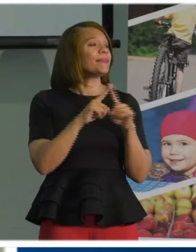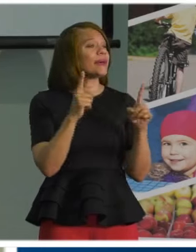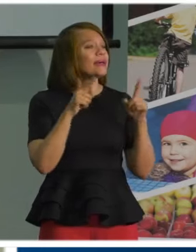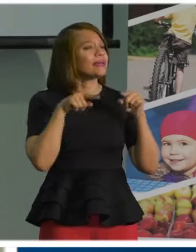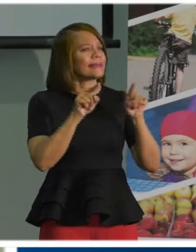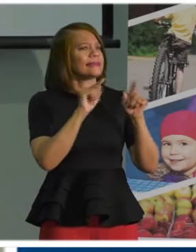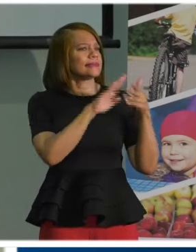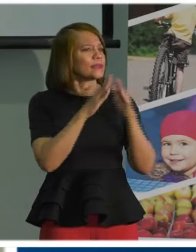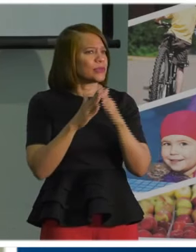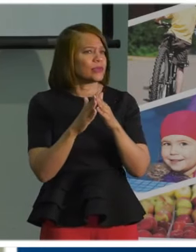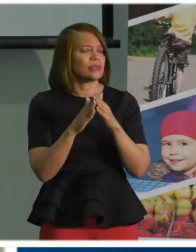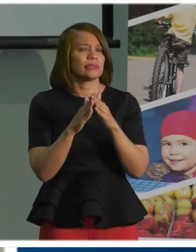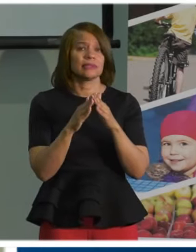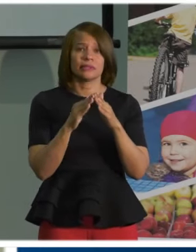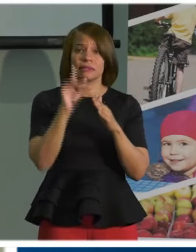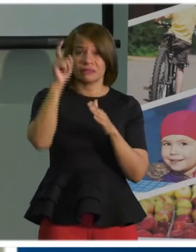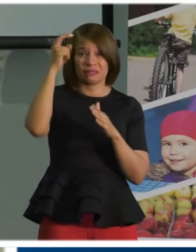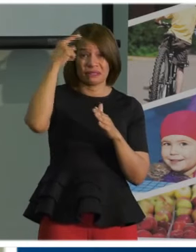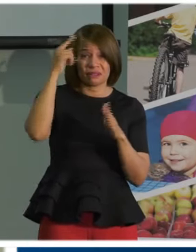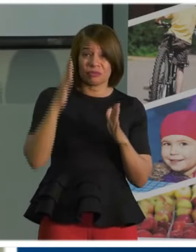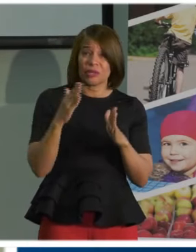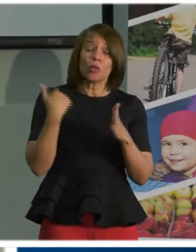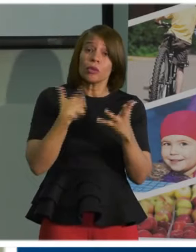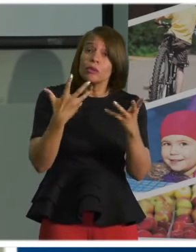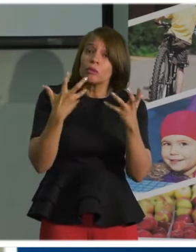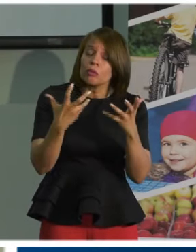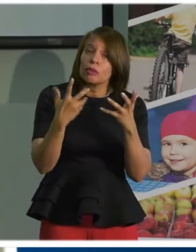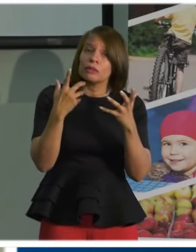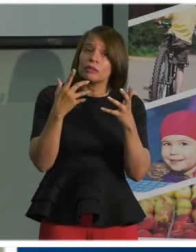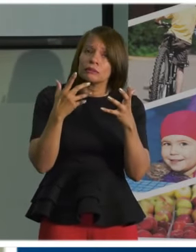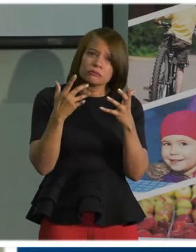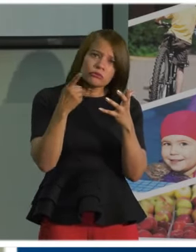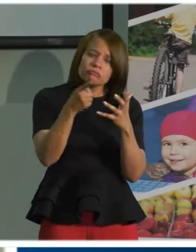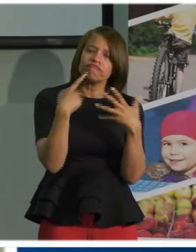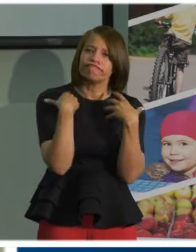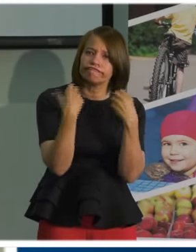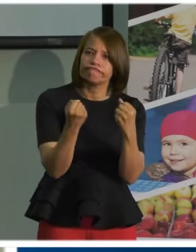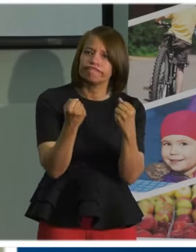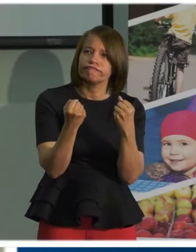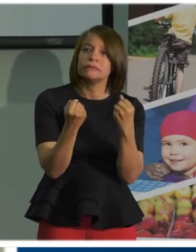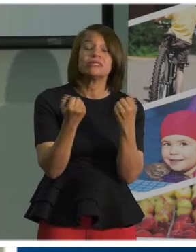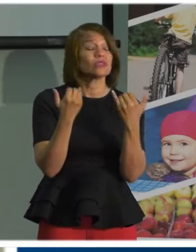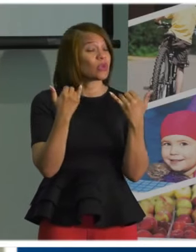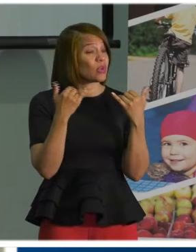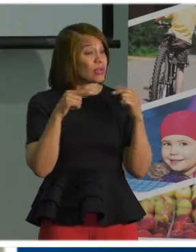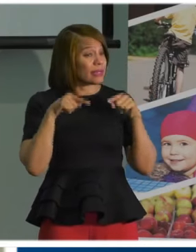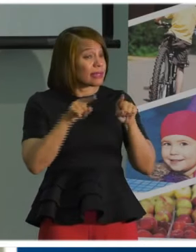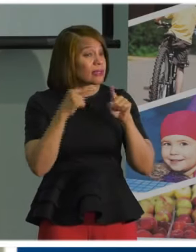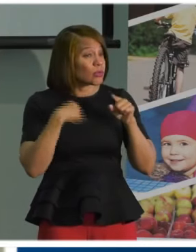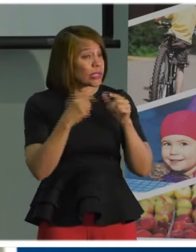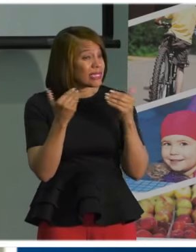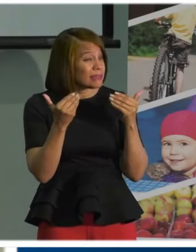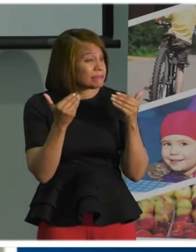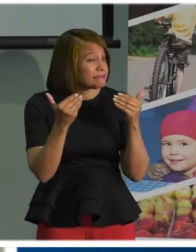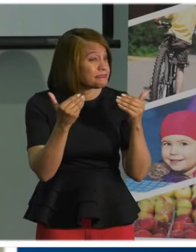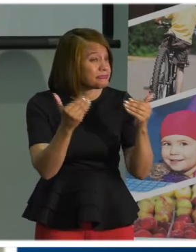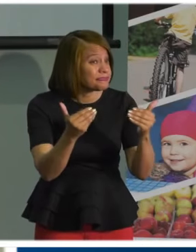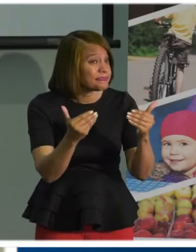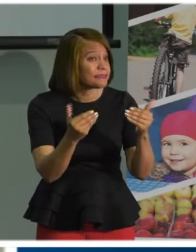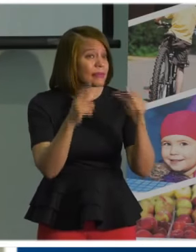we have your well-being in mind. And so as we move forward, I want to say that wearing a mask can deserve